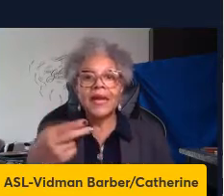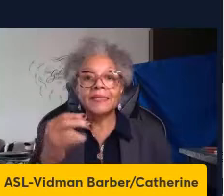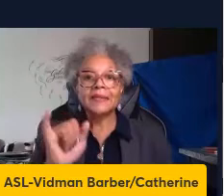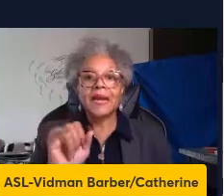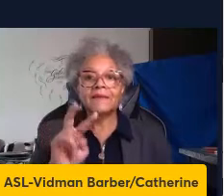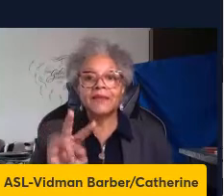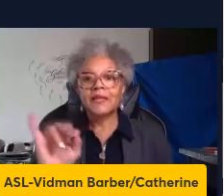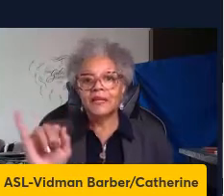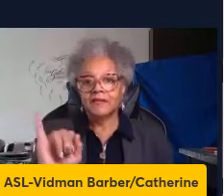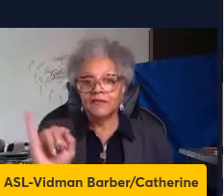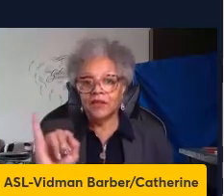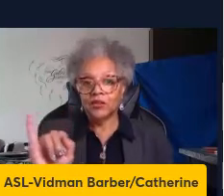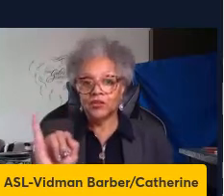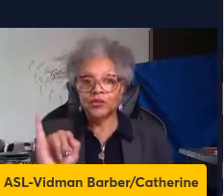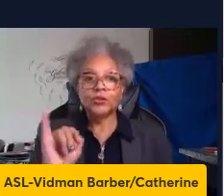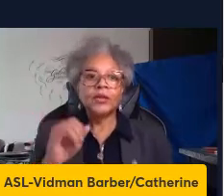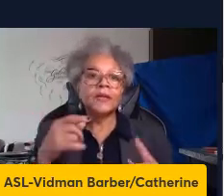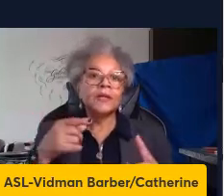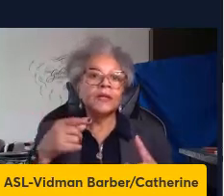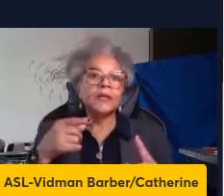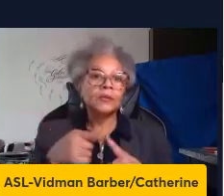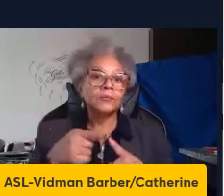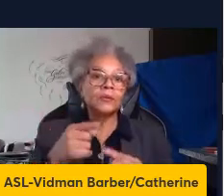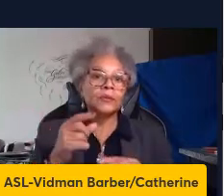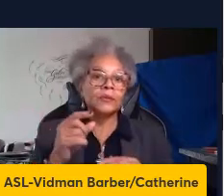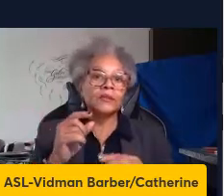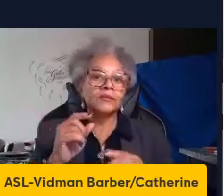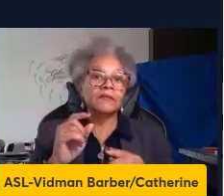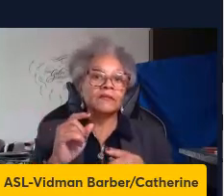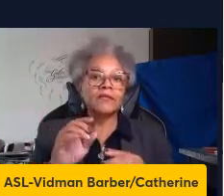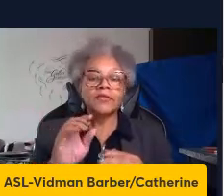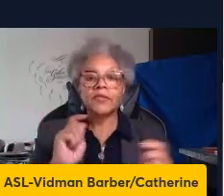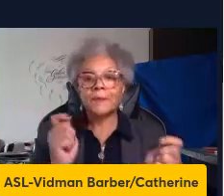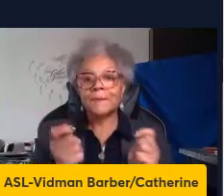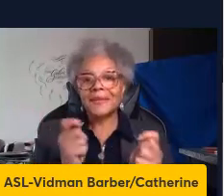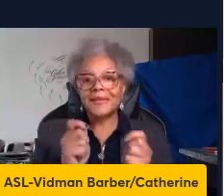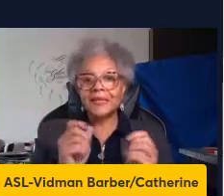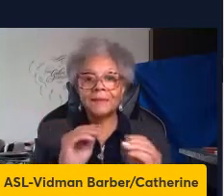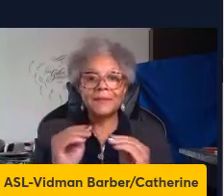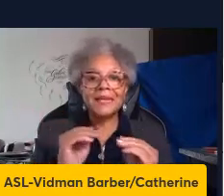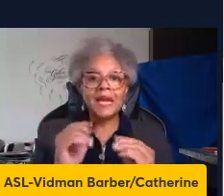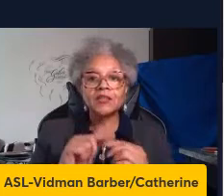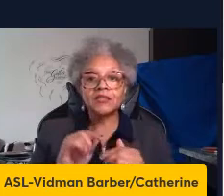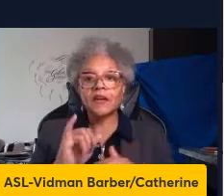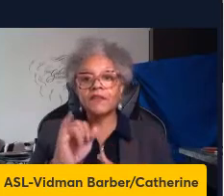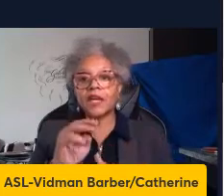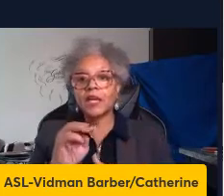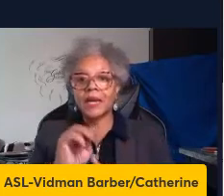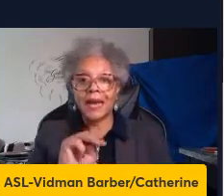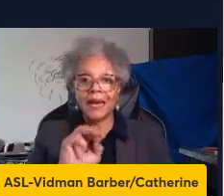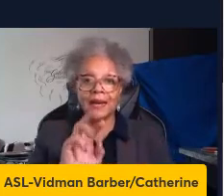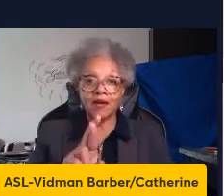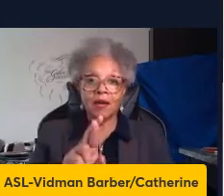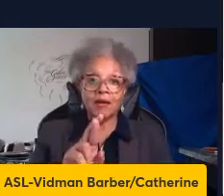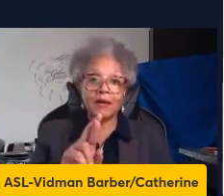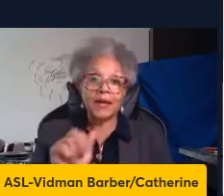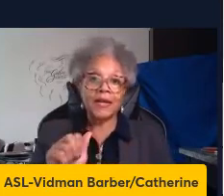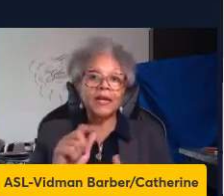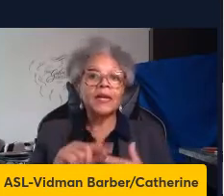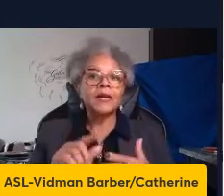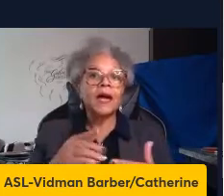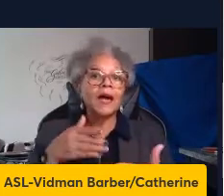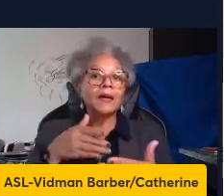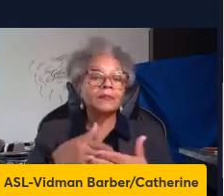considerably tips the balance towards the mitigation of host protective responses and as HIV 1 infection progresses